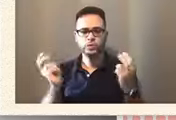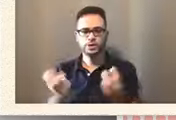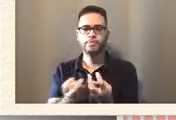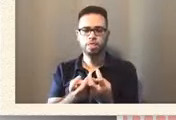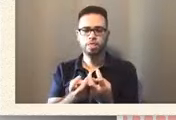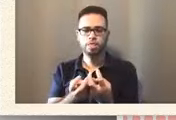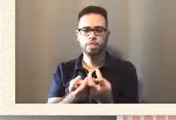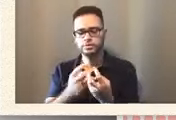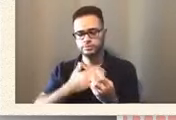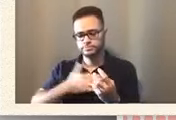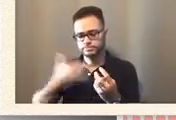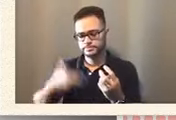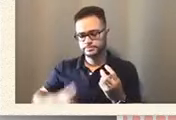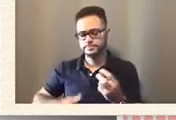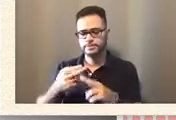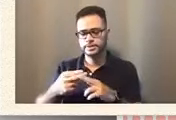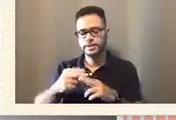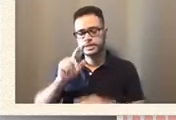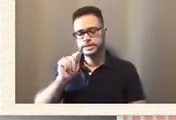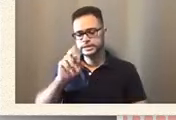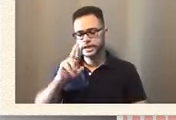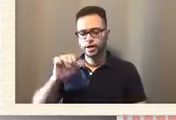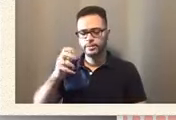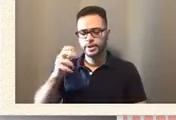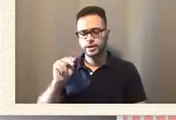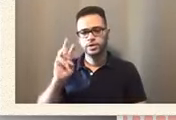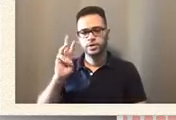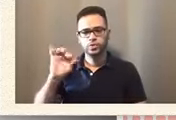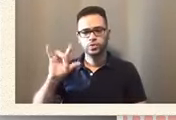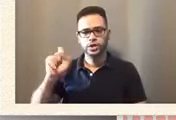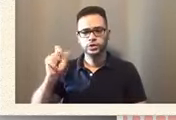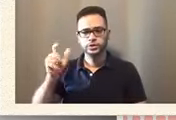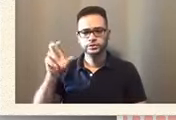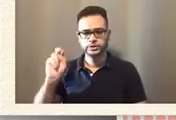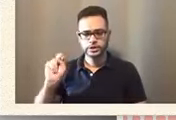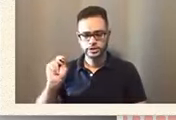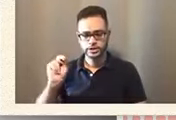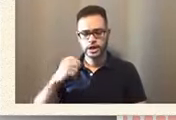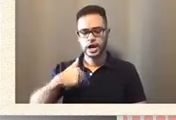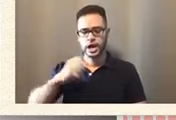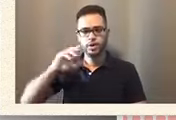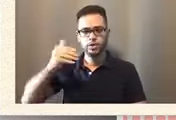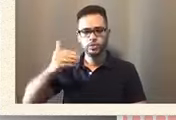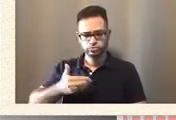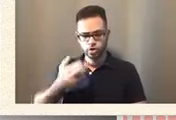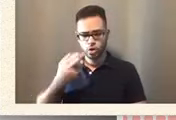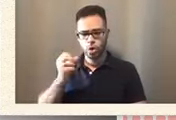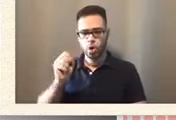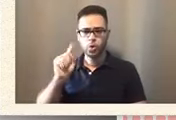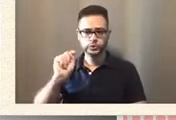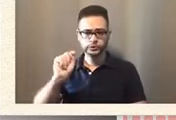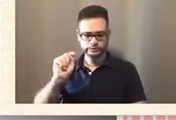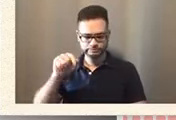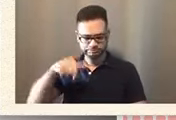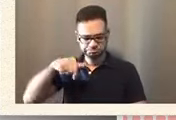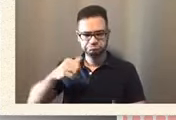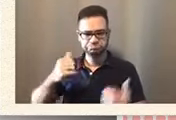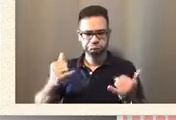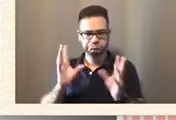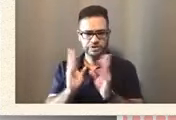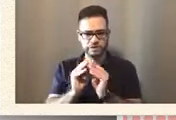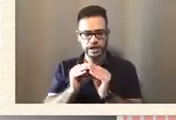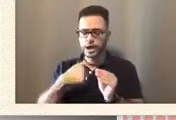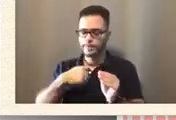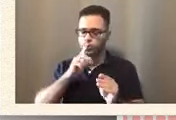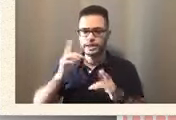Herman Wilson. I am hosting this event and I am excited to introduce these